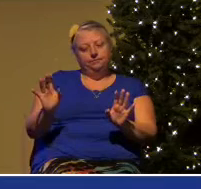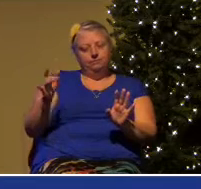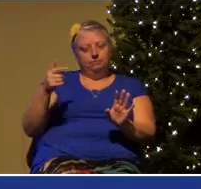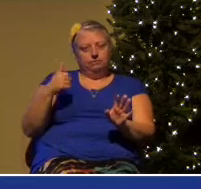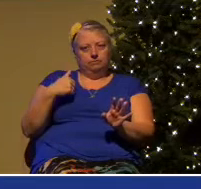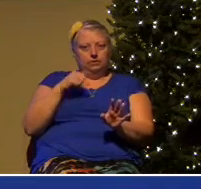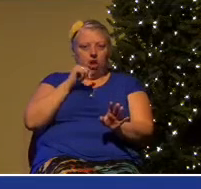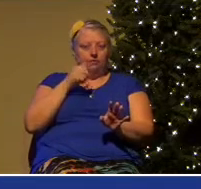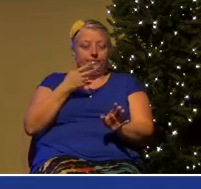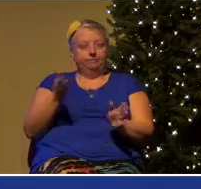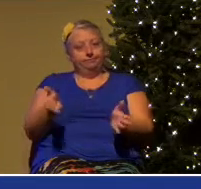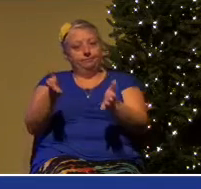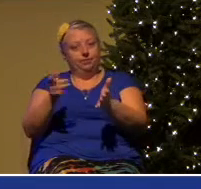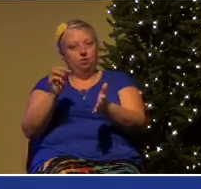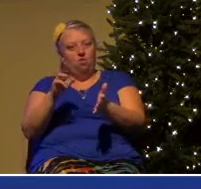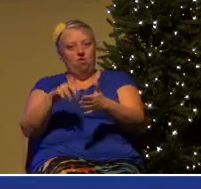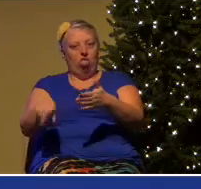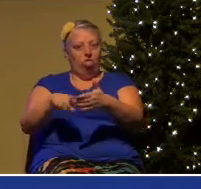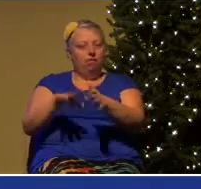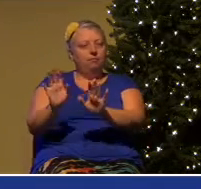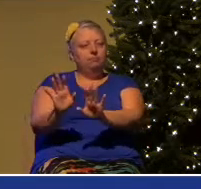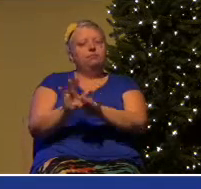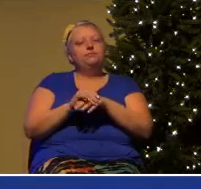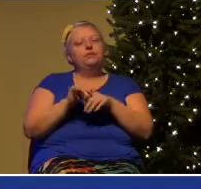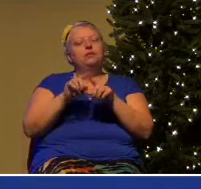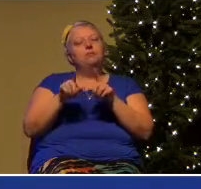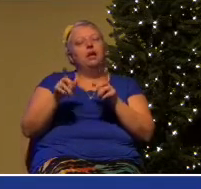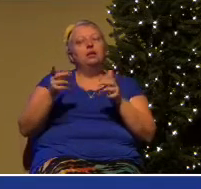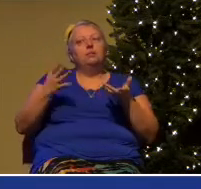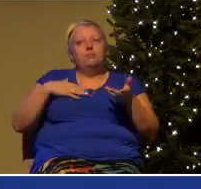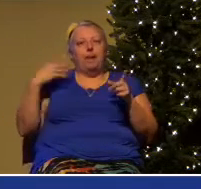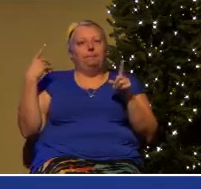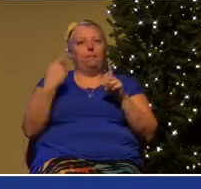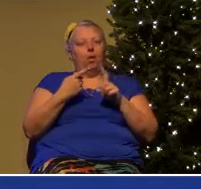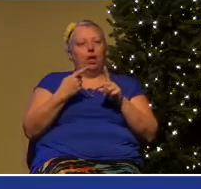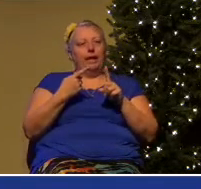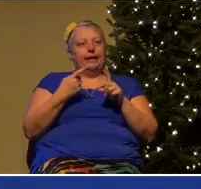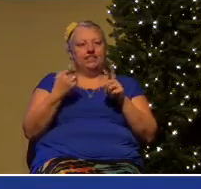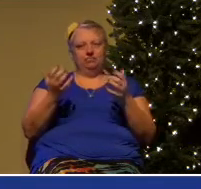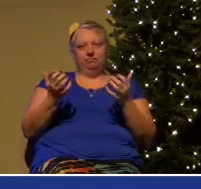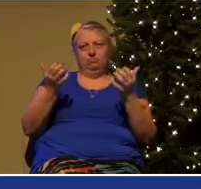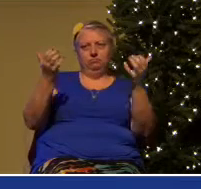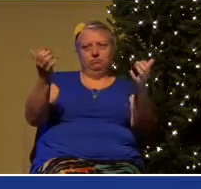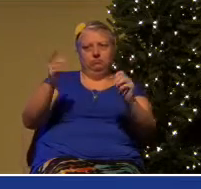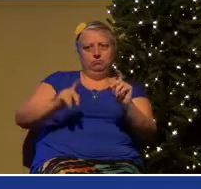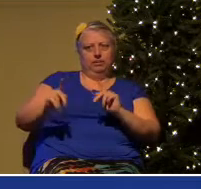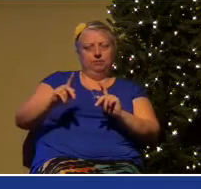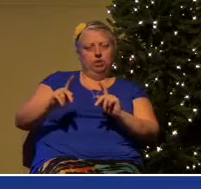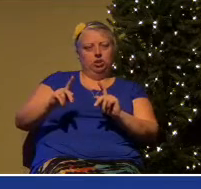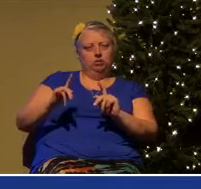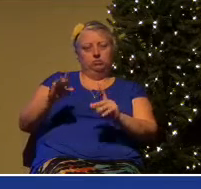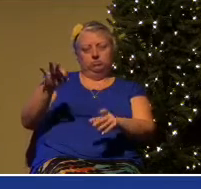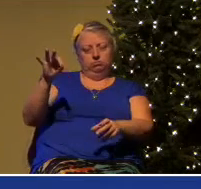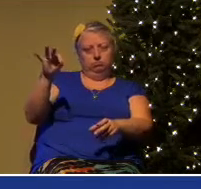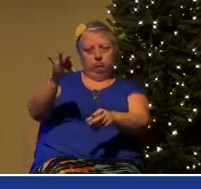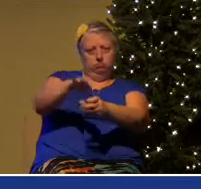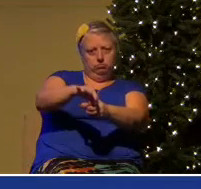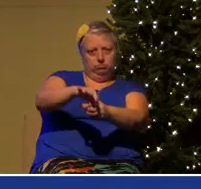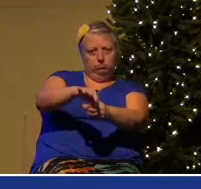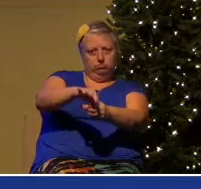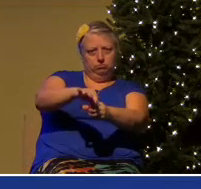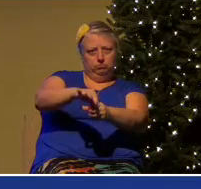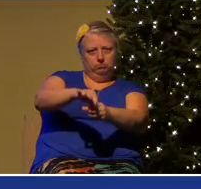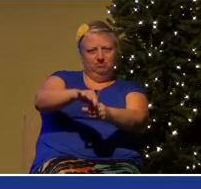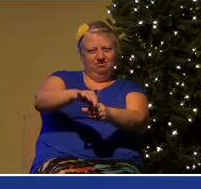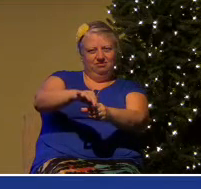that a population wins an election on the basis